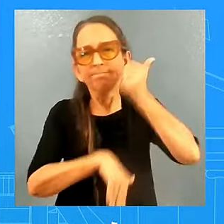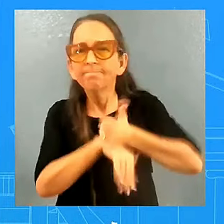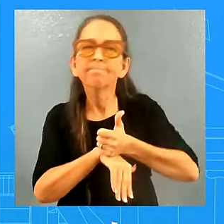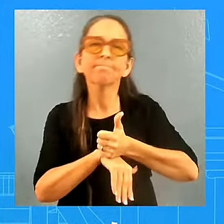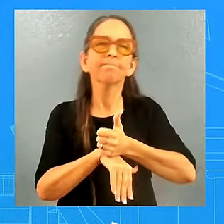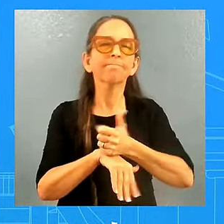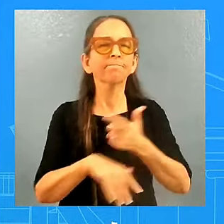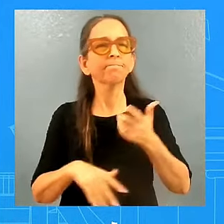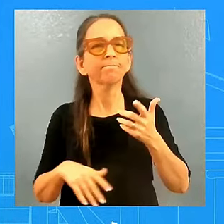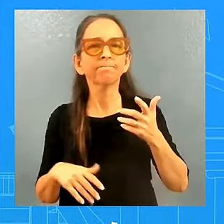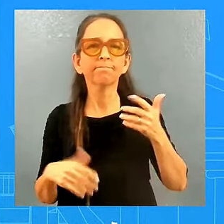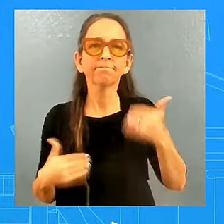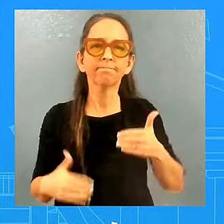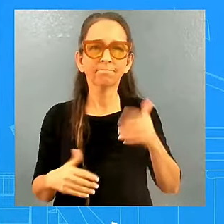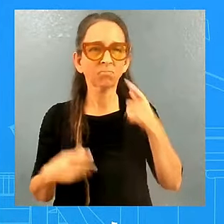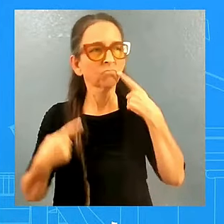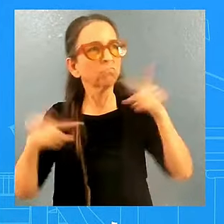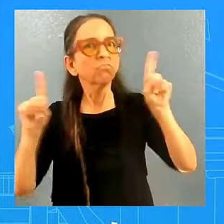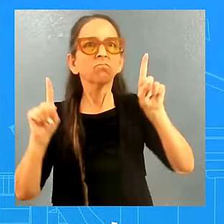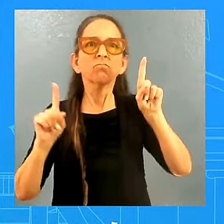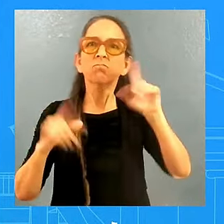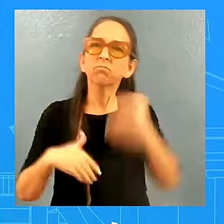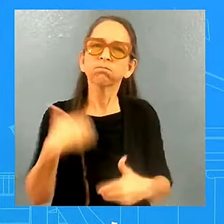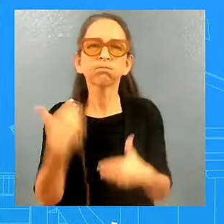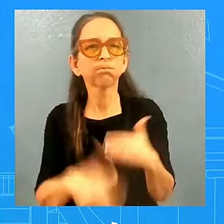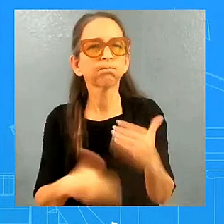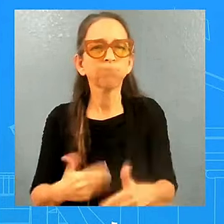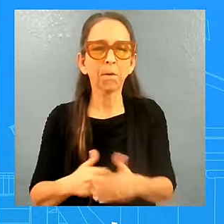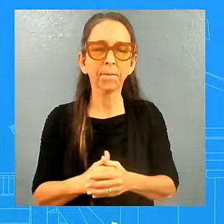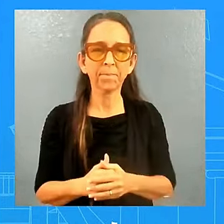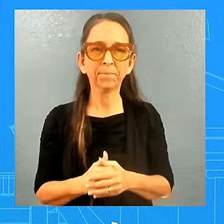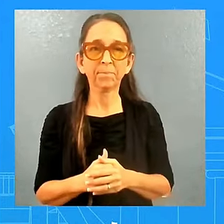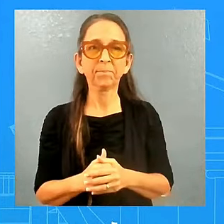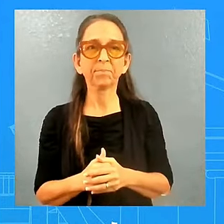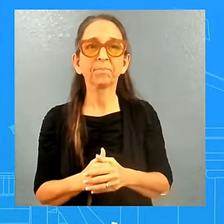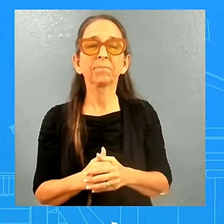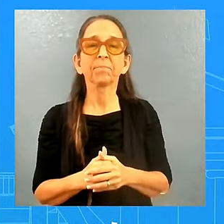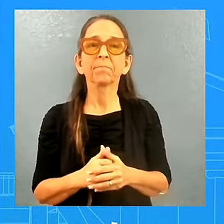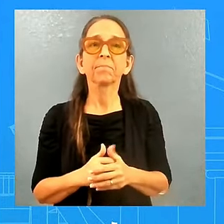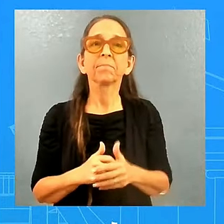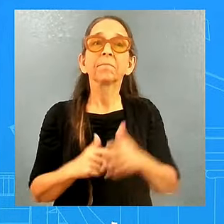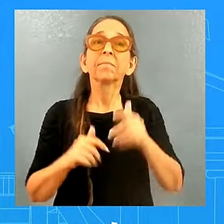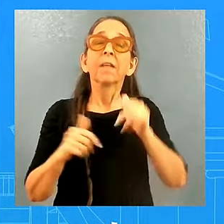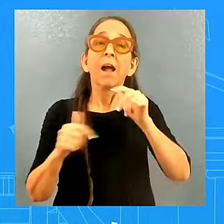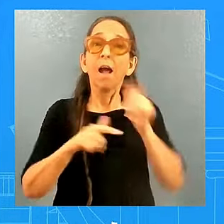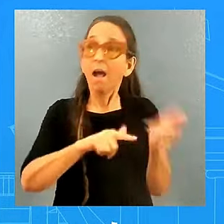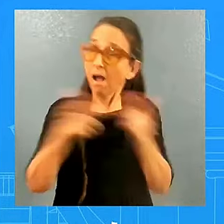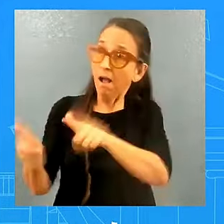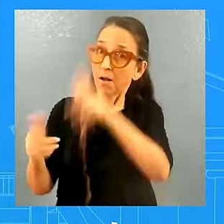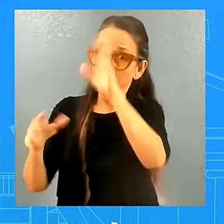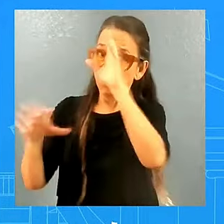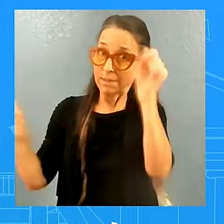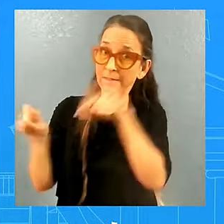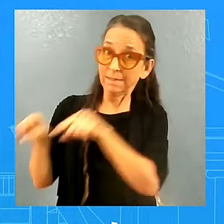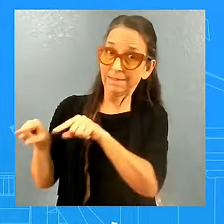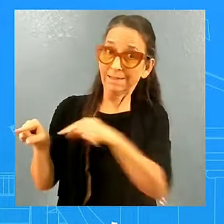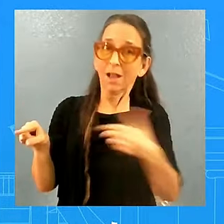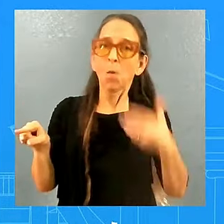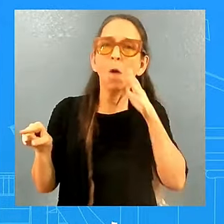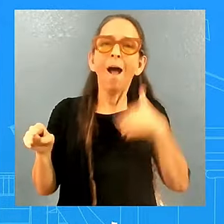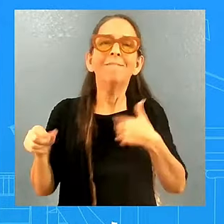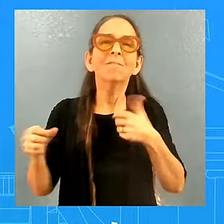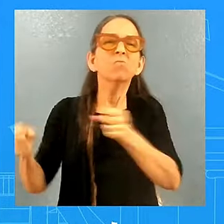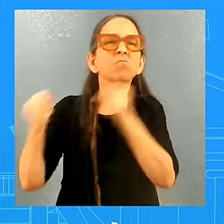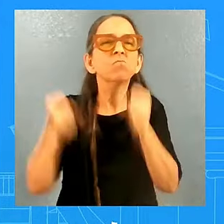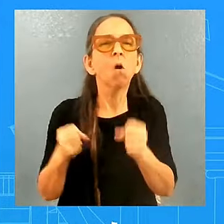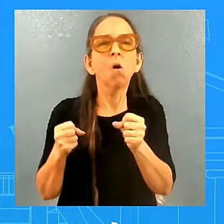you know, the next administration is going to inherit a strong economy, which he's very proud about. But I think for